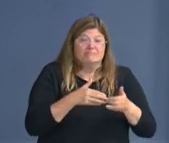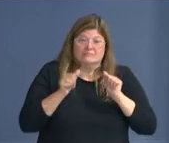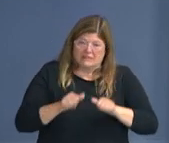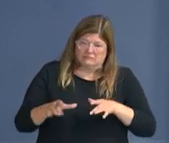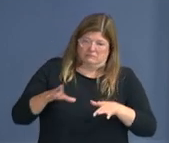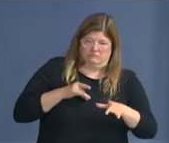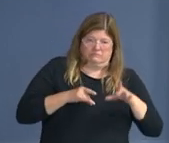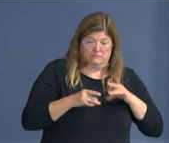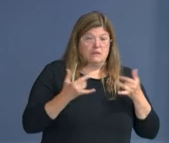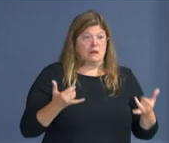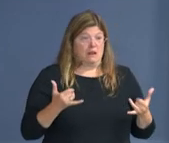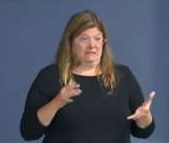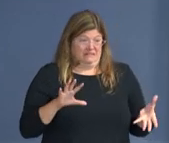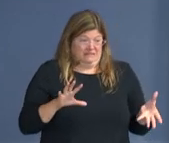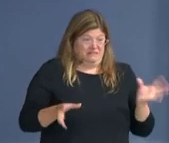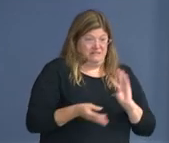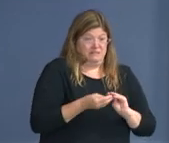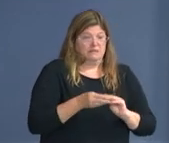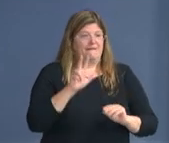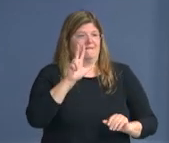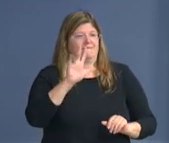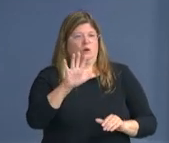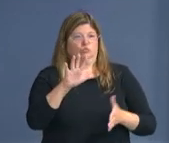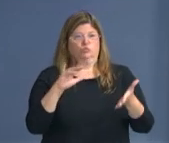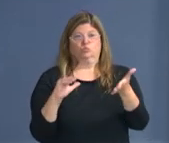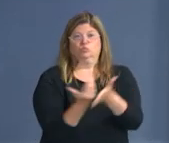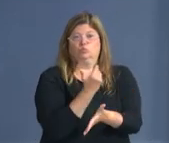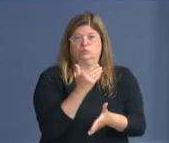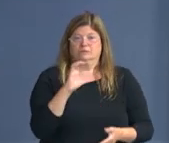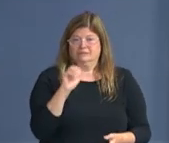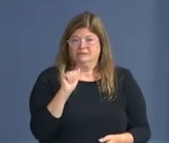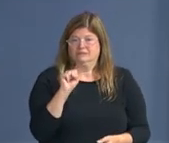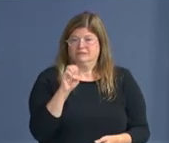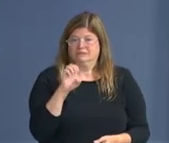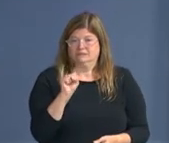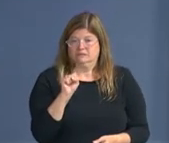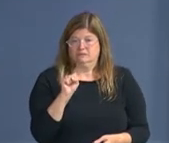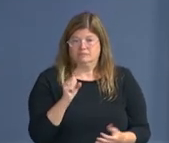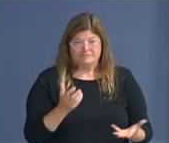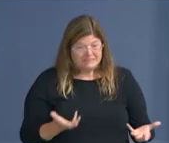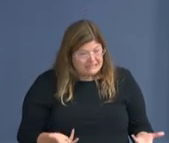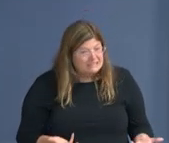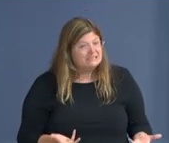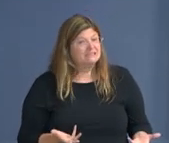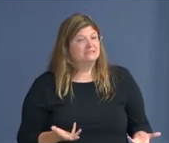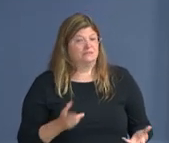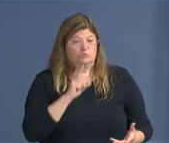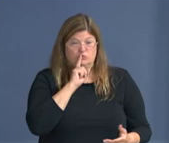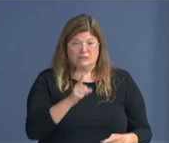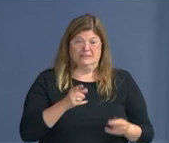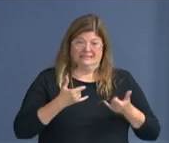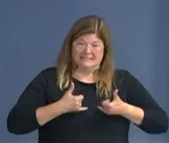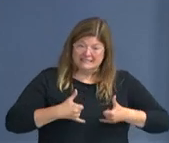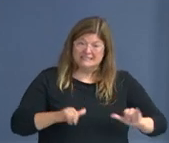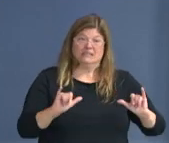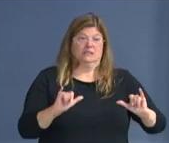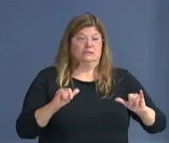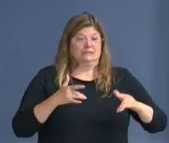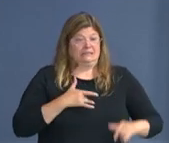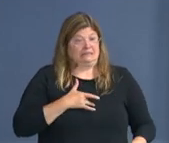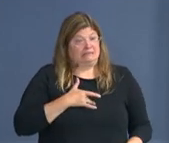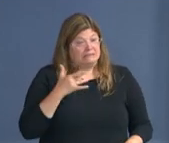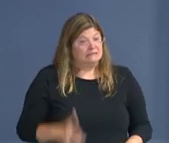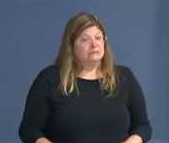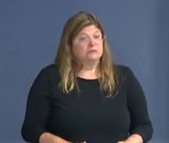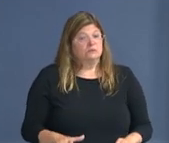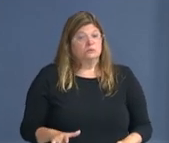and we are clearly very encouraged by how